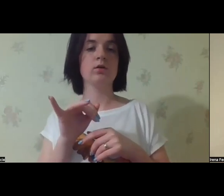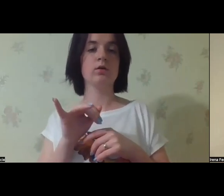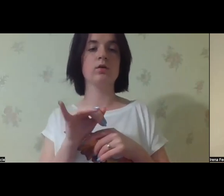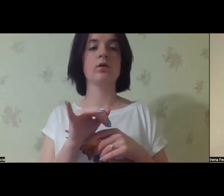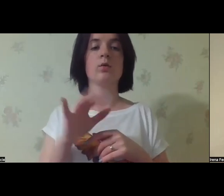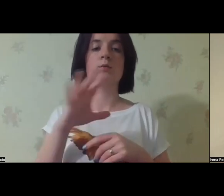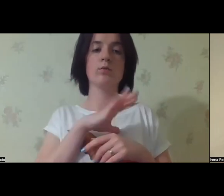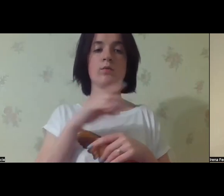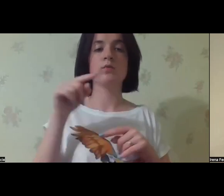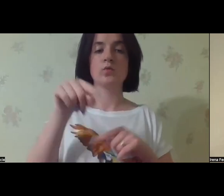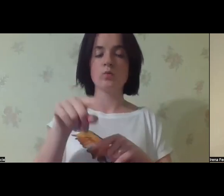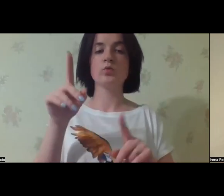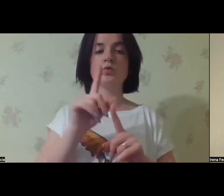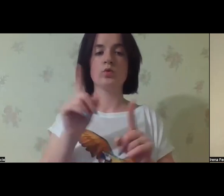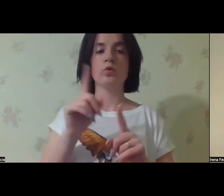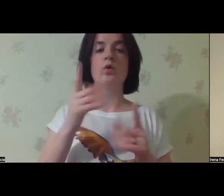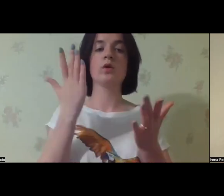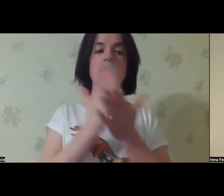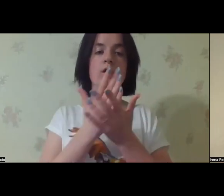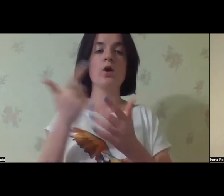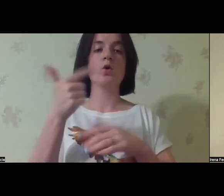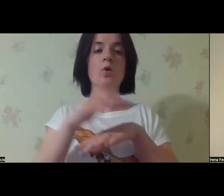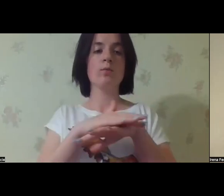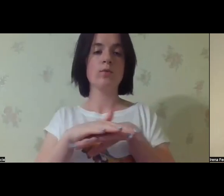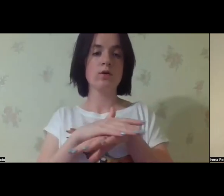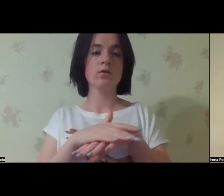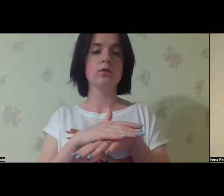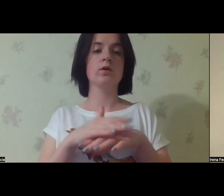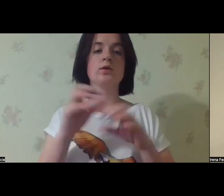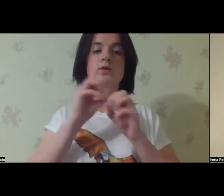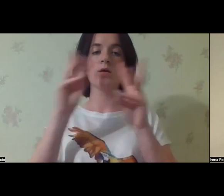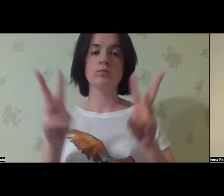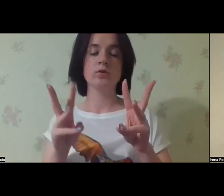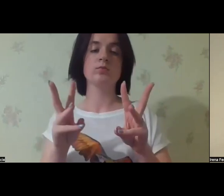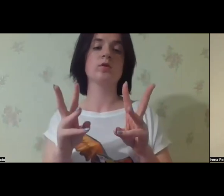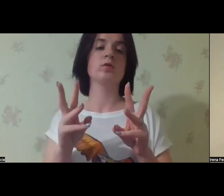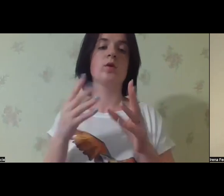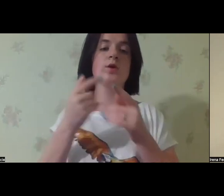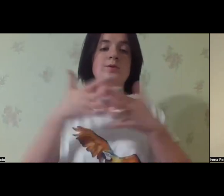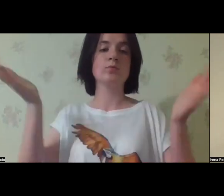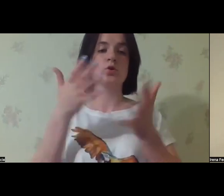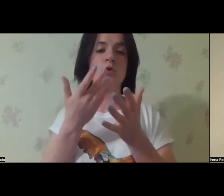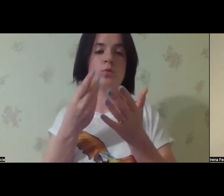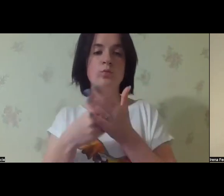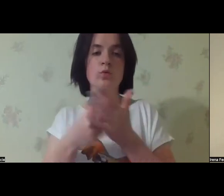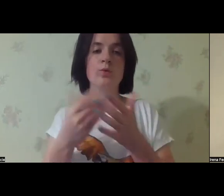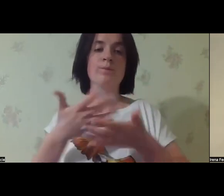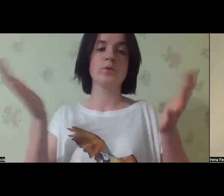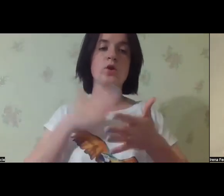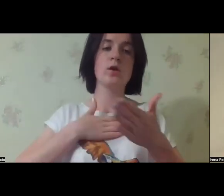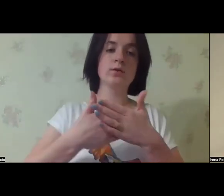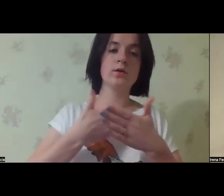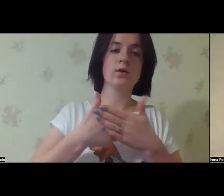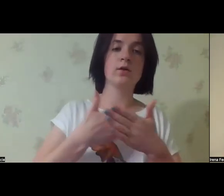community level coverage of social costs also creates inequality because there are